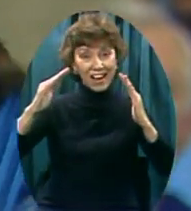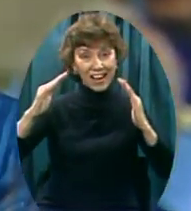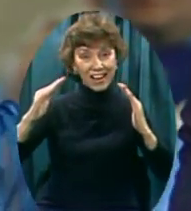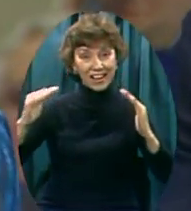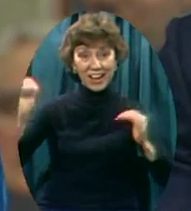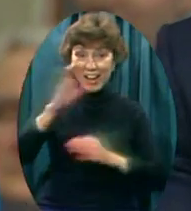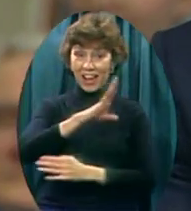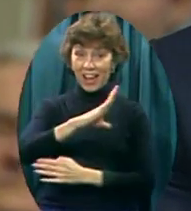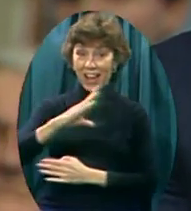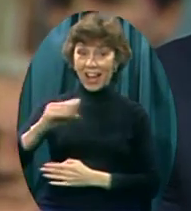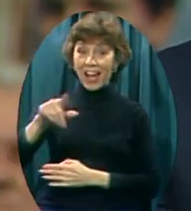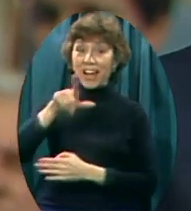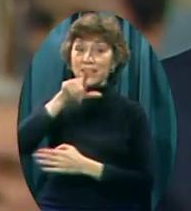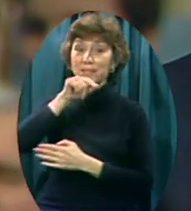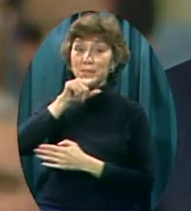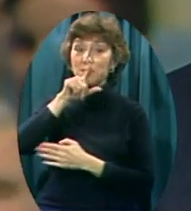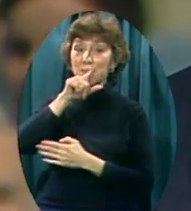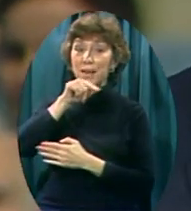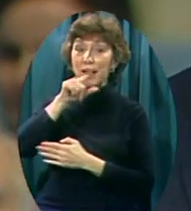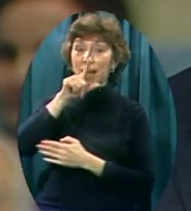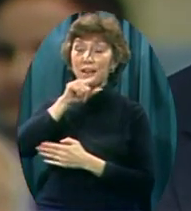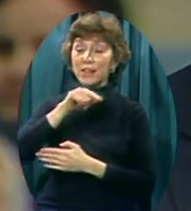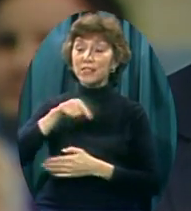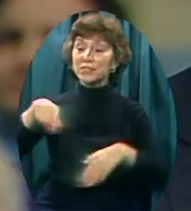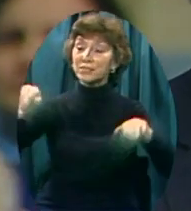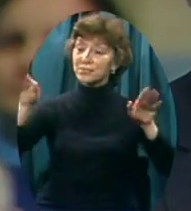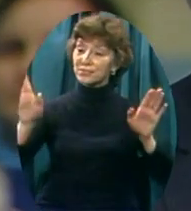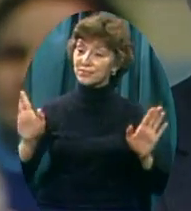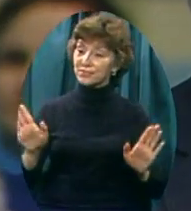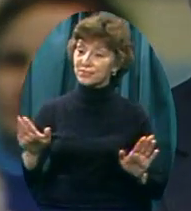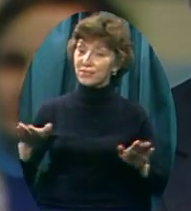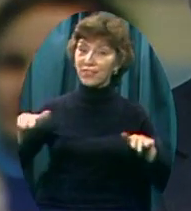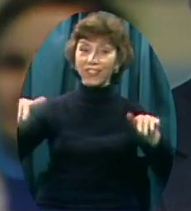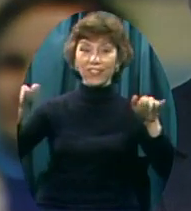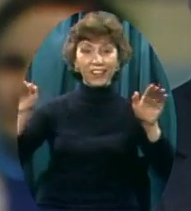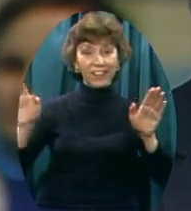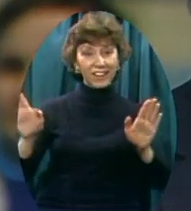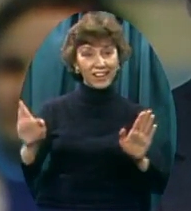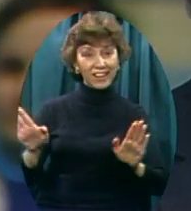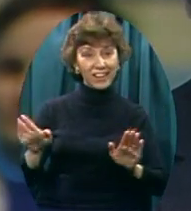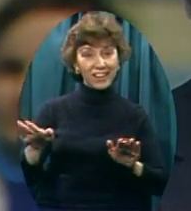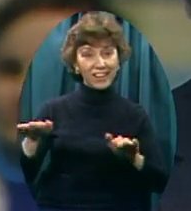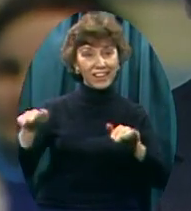And the sparrow can fly